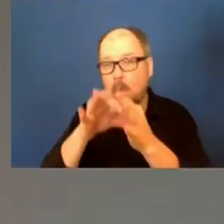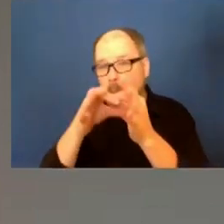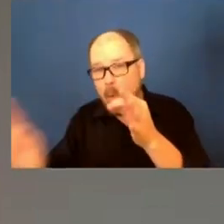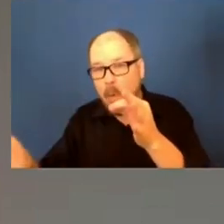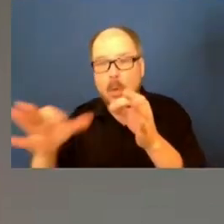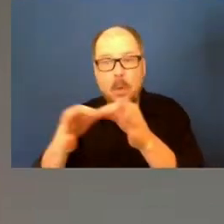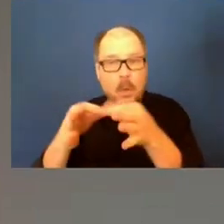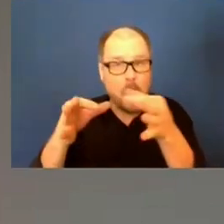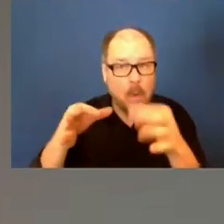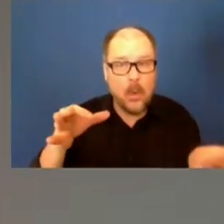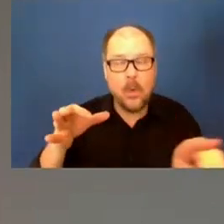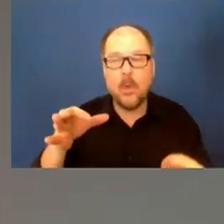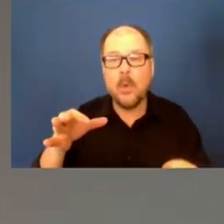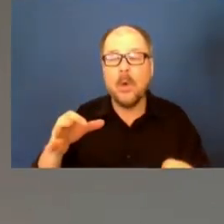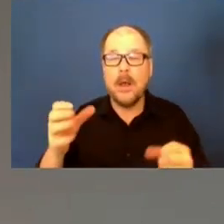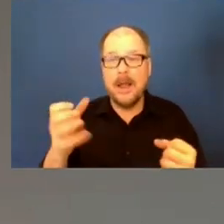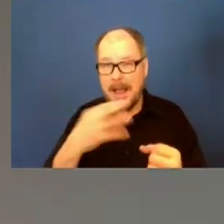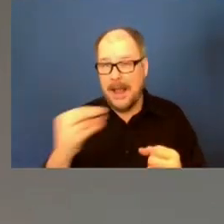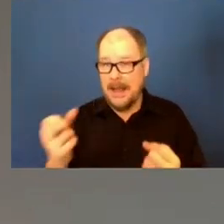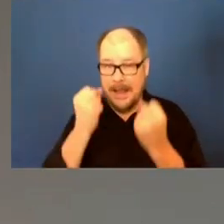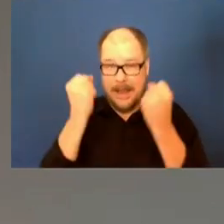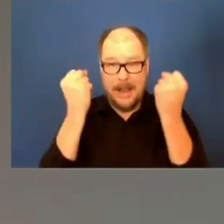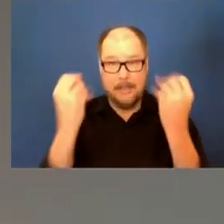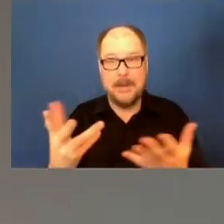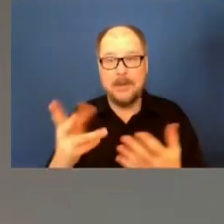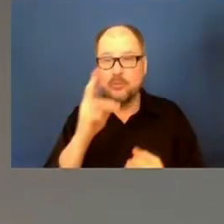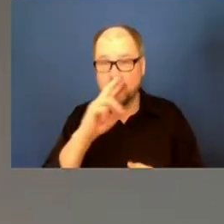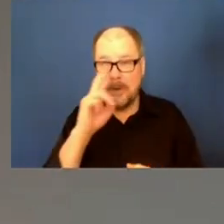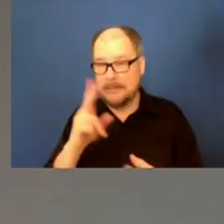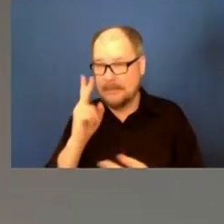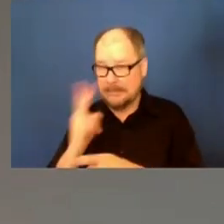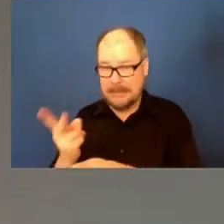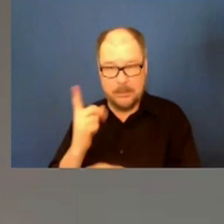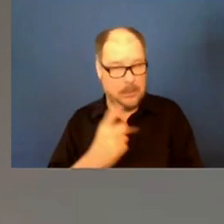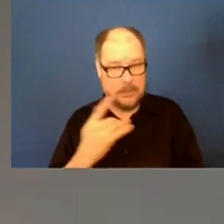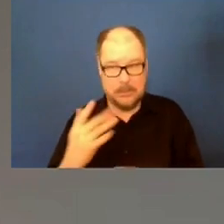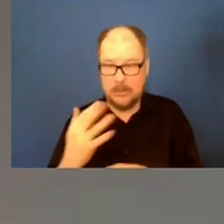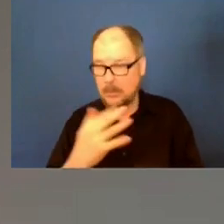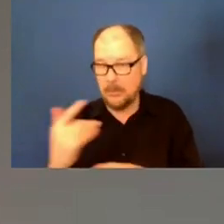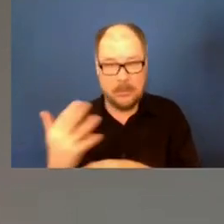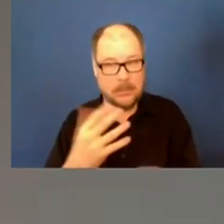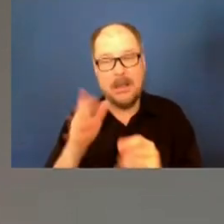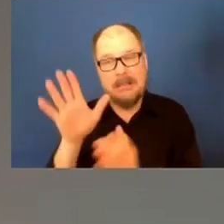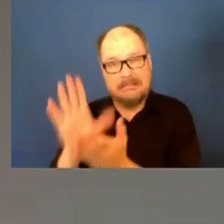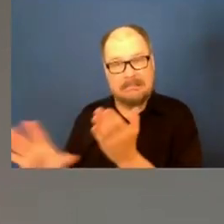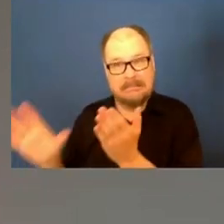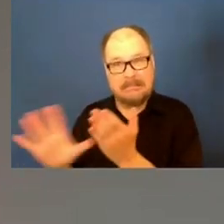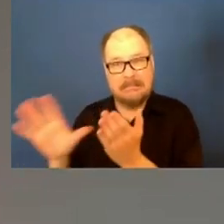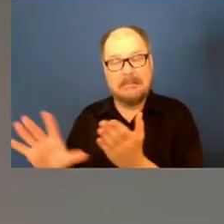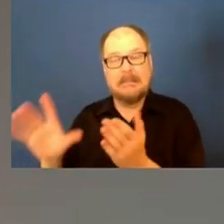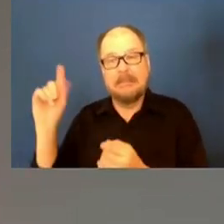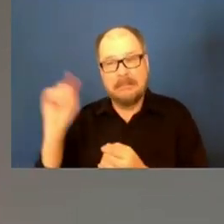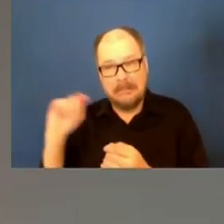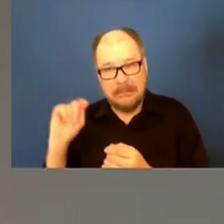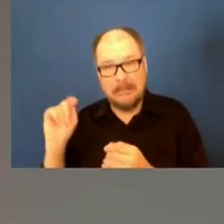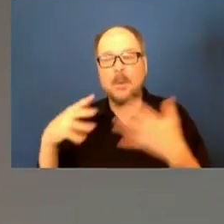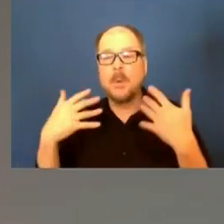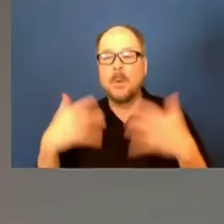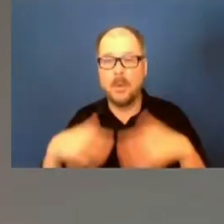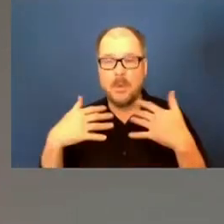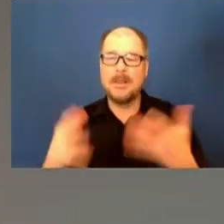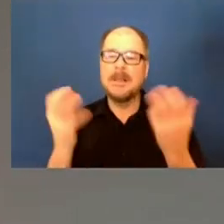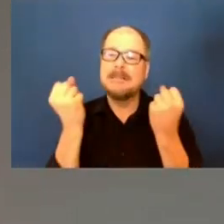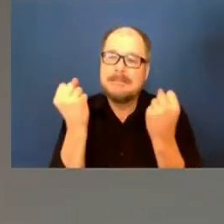is that we've got quite a few. So, again, the need for a short time frame in the cleanup and the eradication.